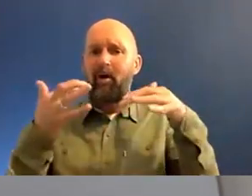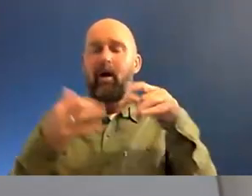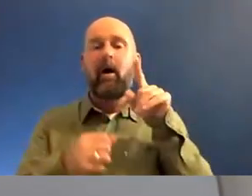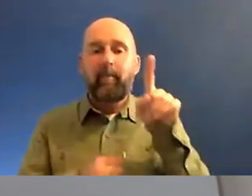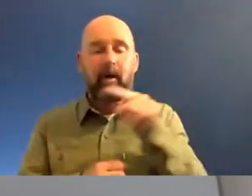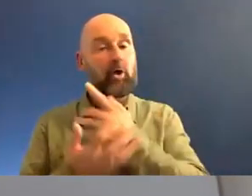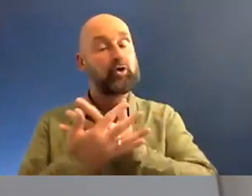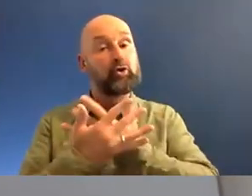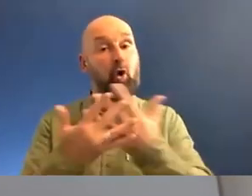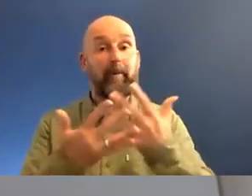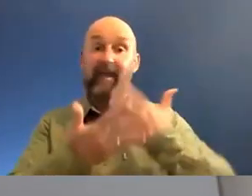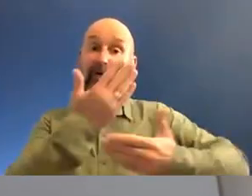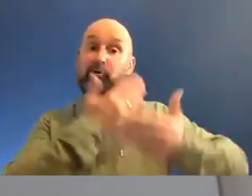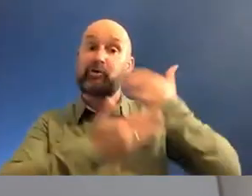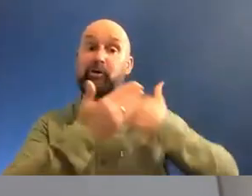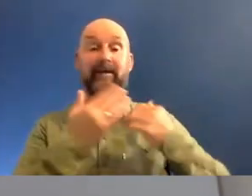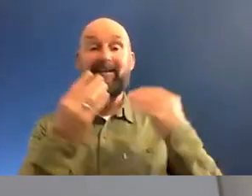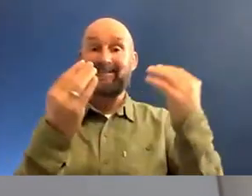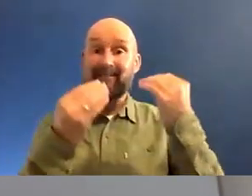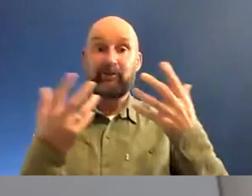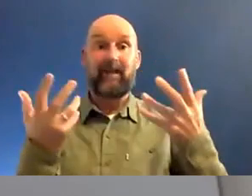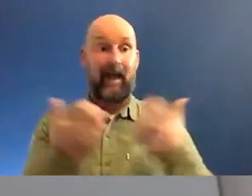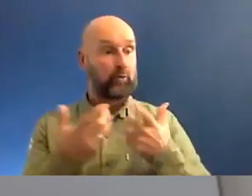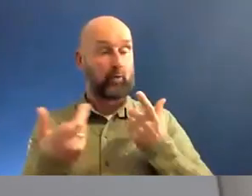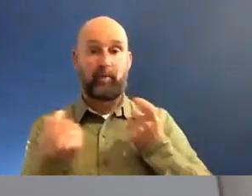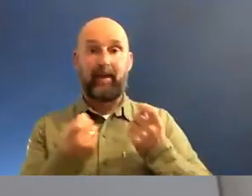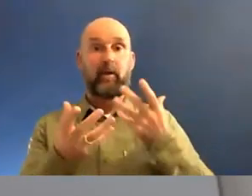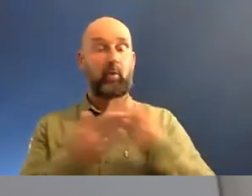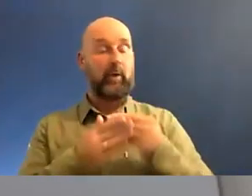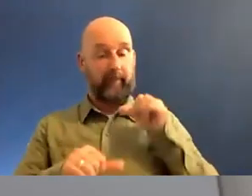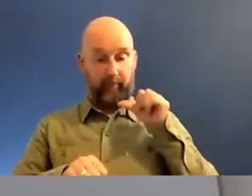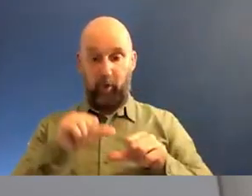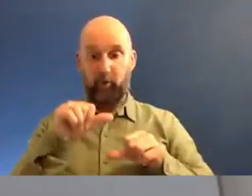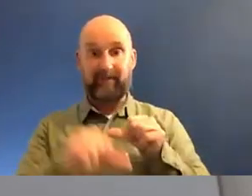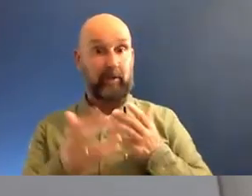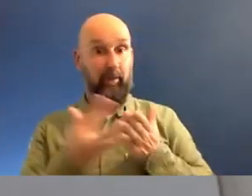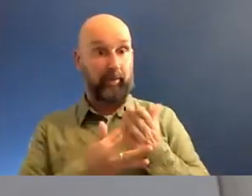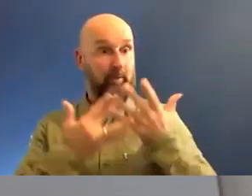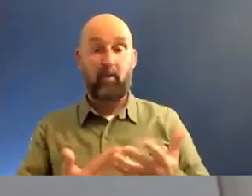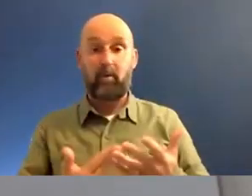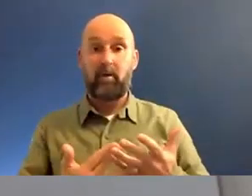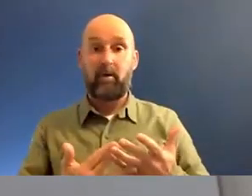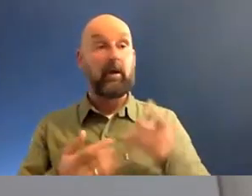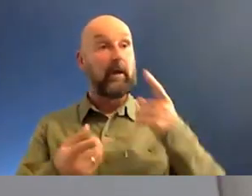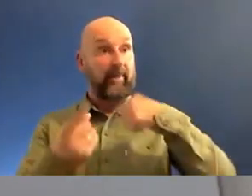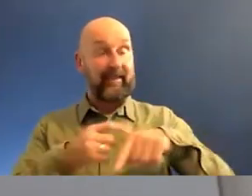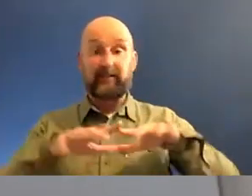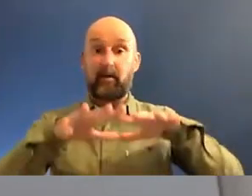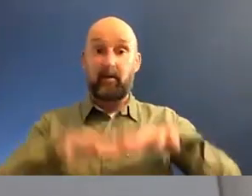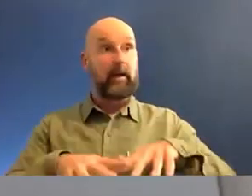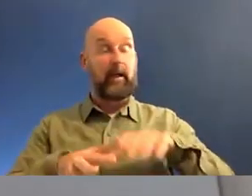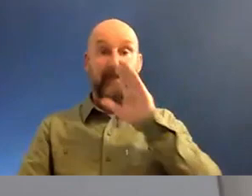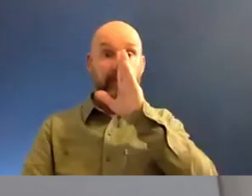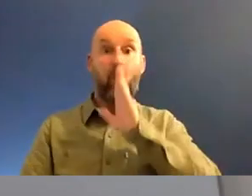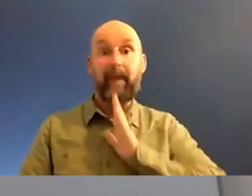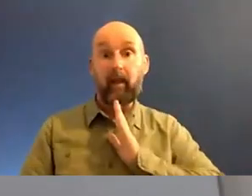so much in our tradition that teaches us how to deal with the processes we are going through. We are a nation in mourning. are a nation in mourning